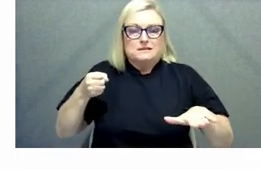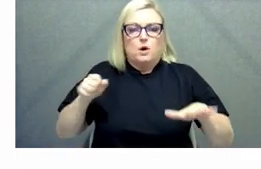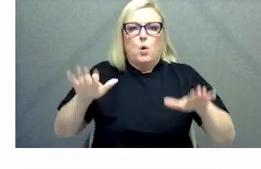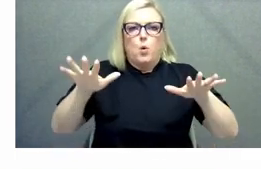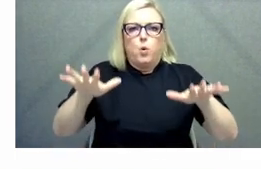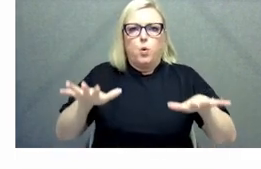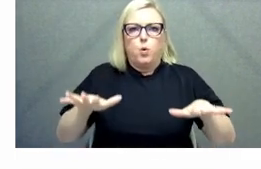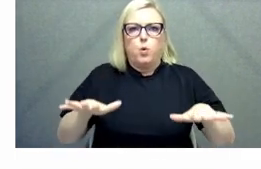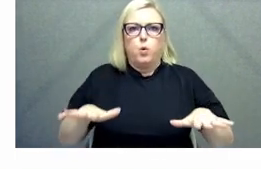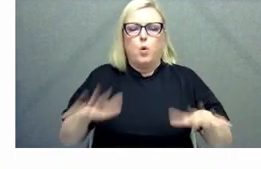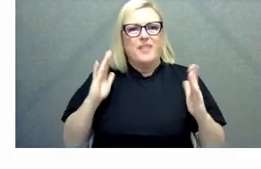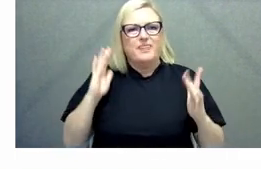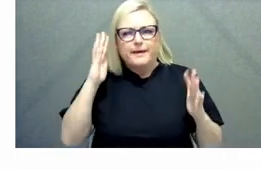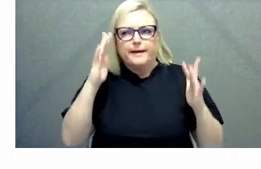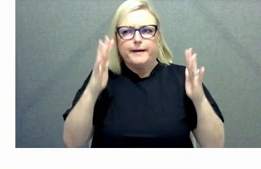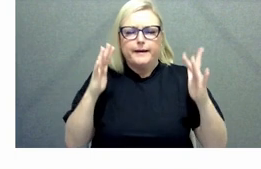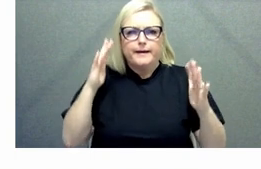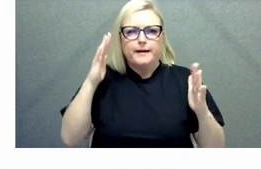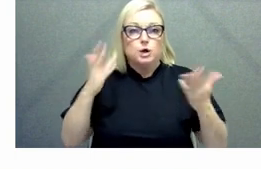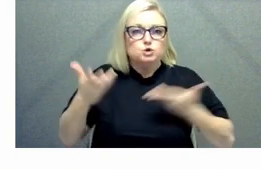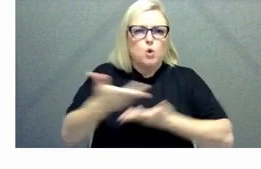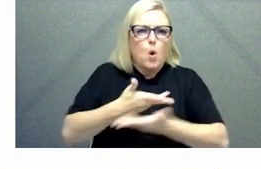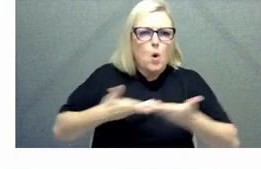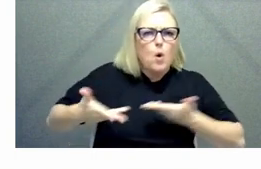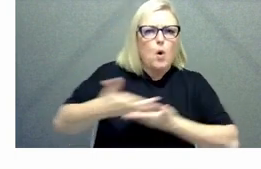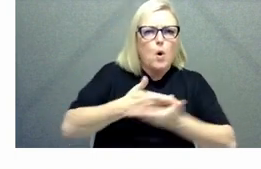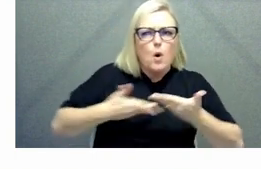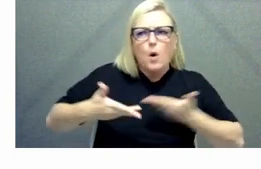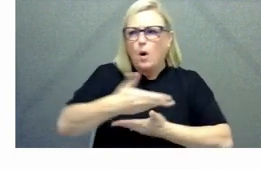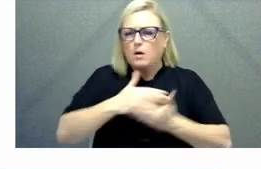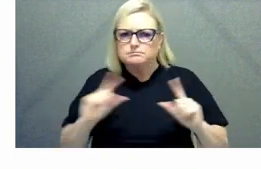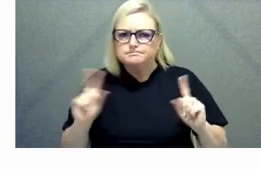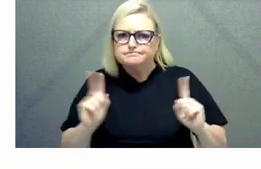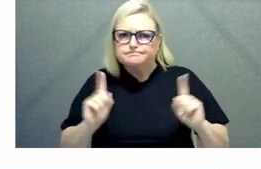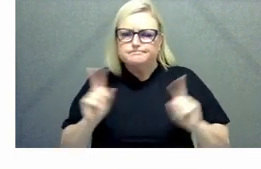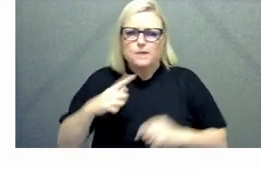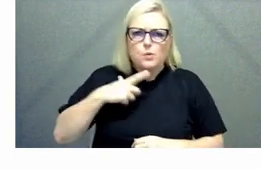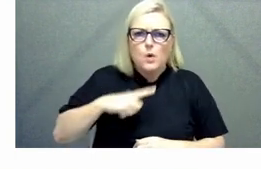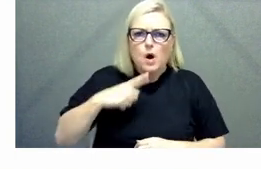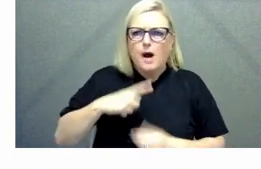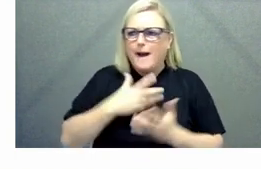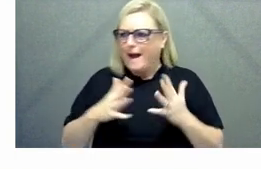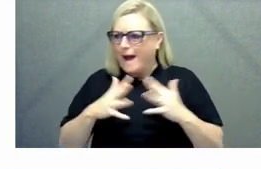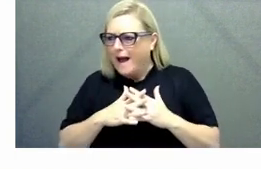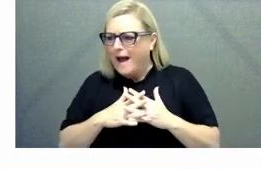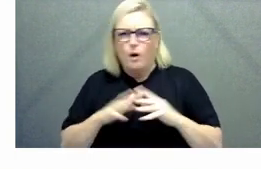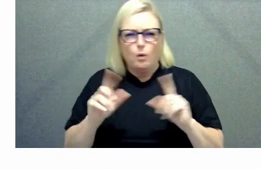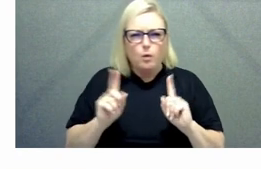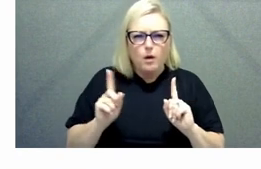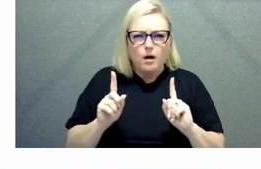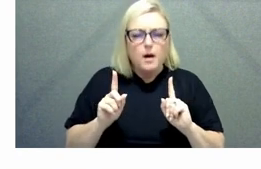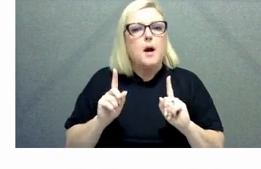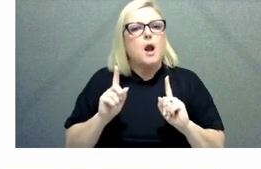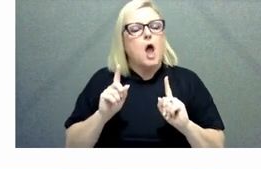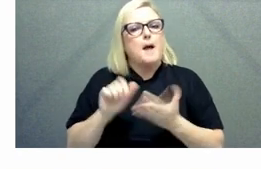skills and it may just be as simple as just stopping and going what why when how where just really simple things but taking the time to do it